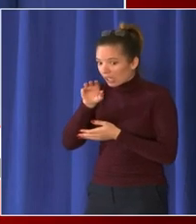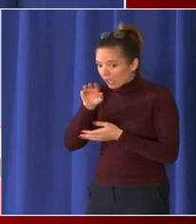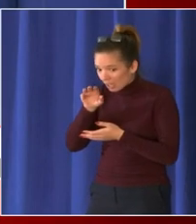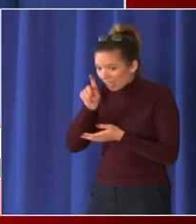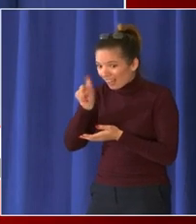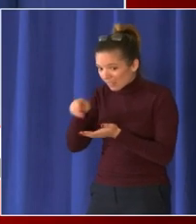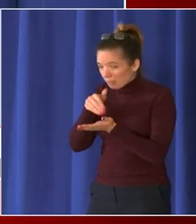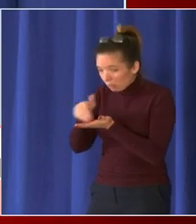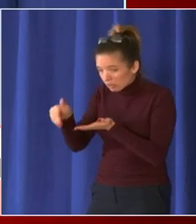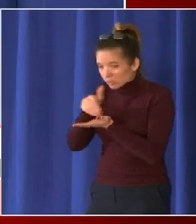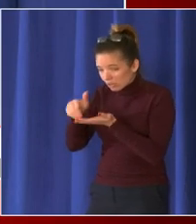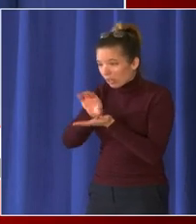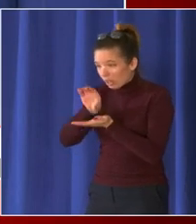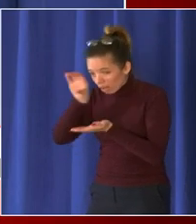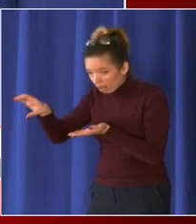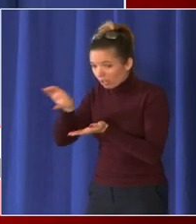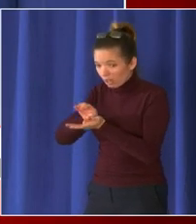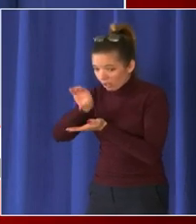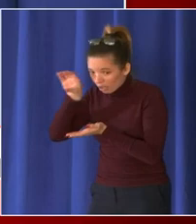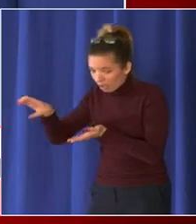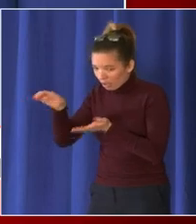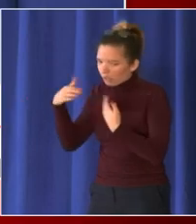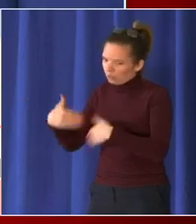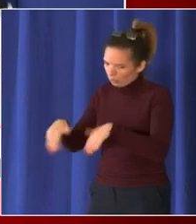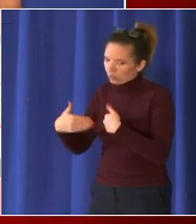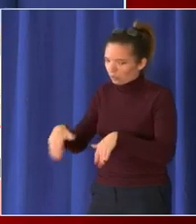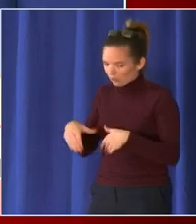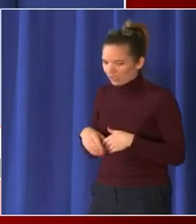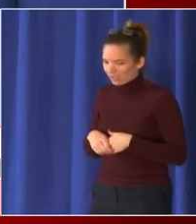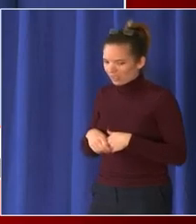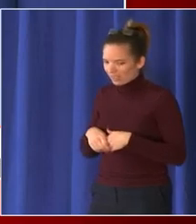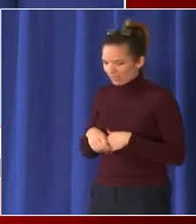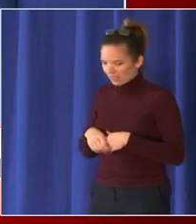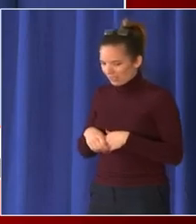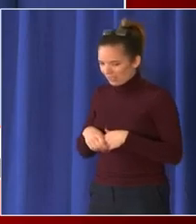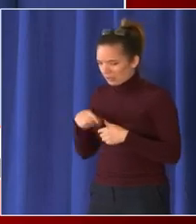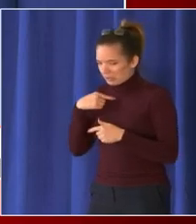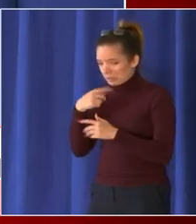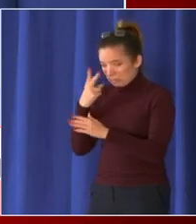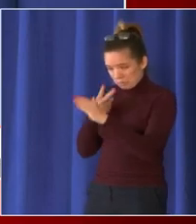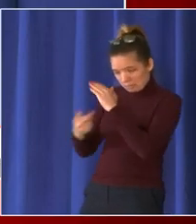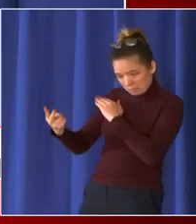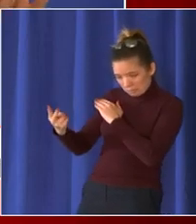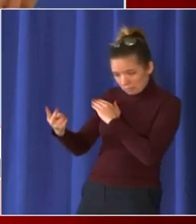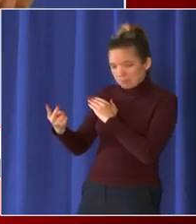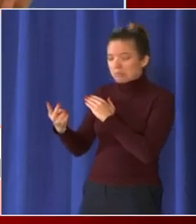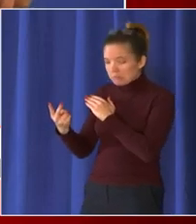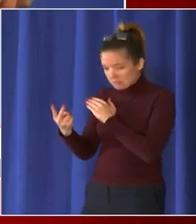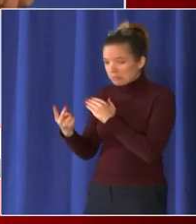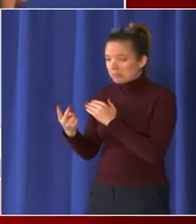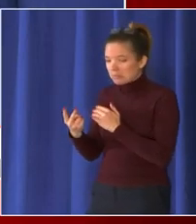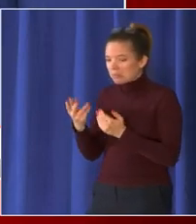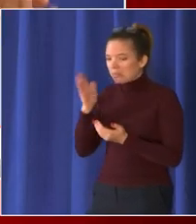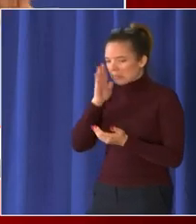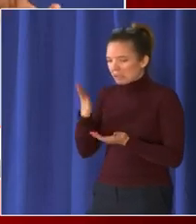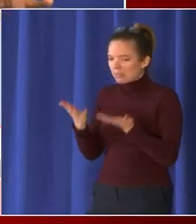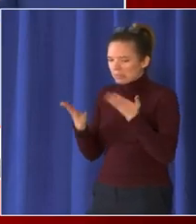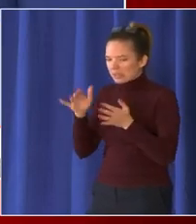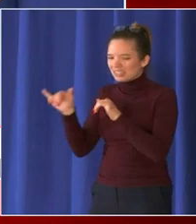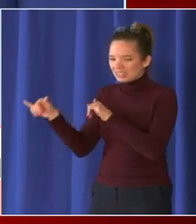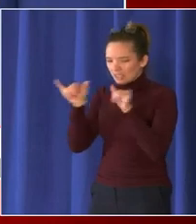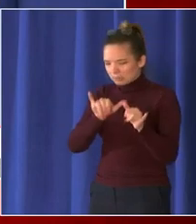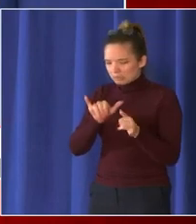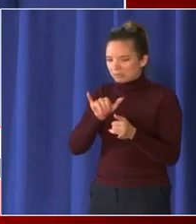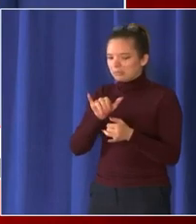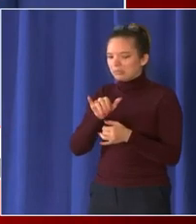that building but i would anticipate it would be something you know along the lines of you know how many years ago we ended up doing the uh the wilson